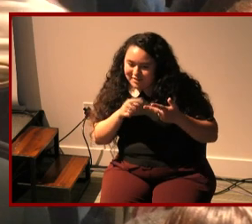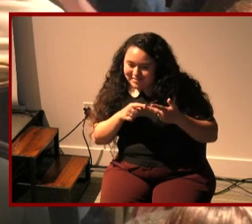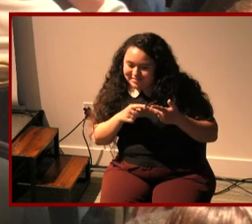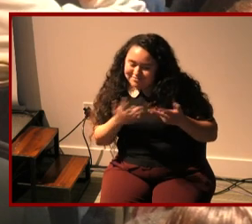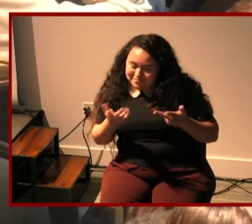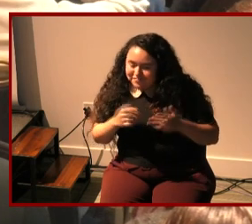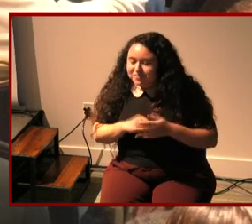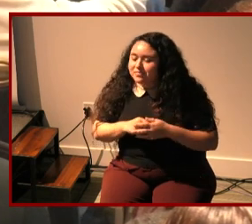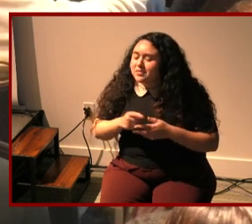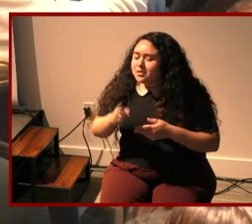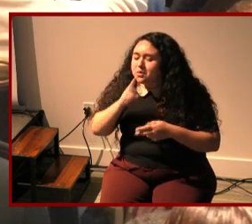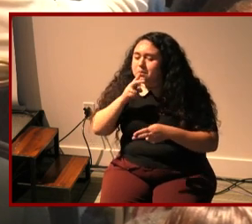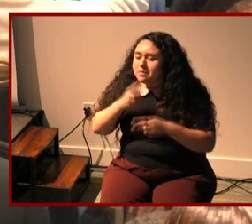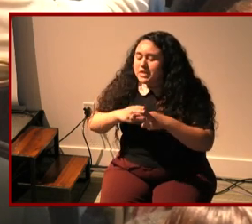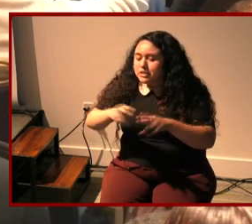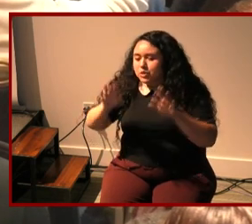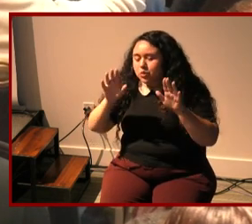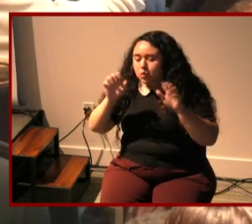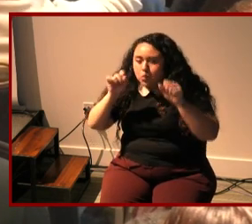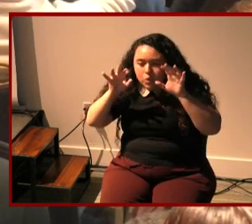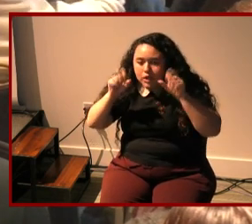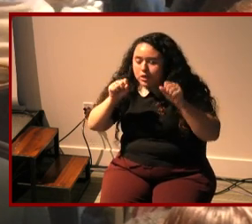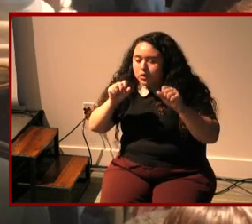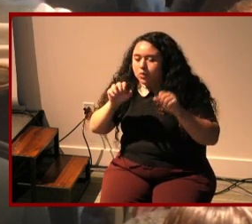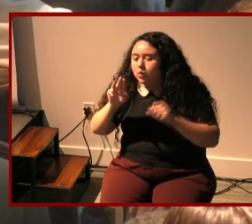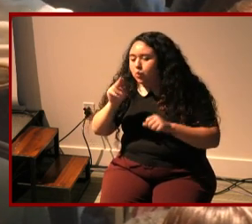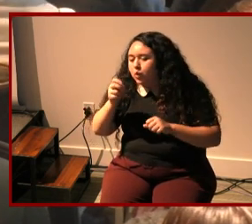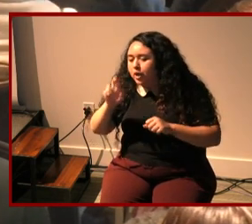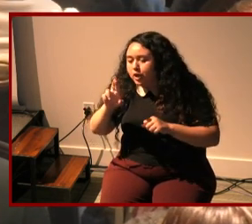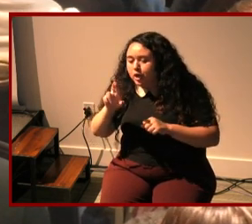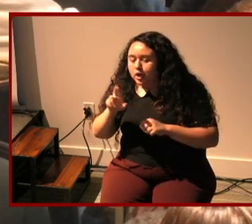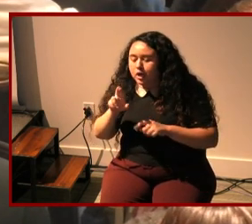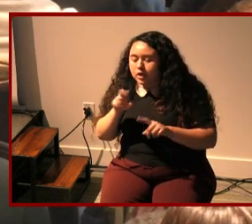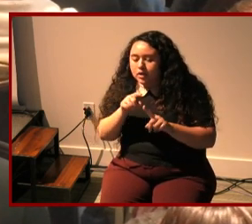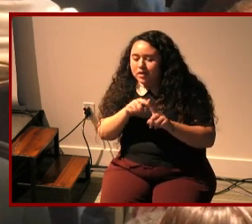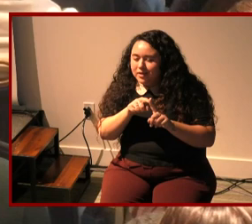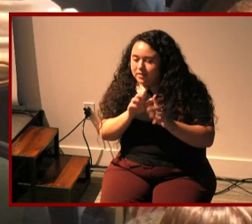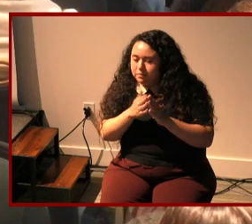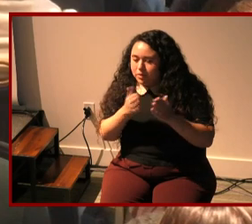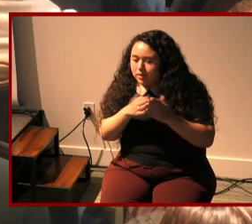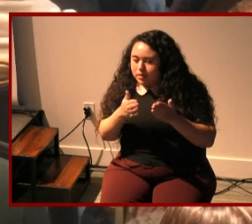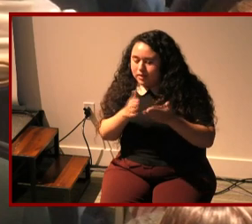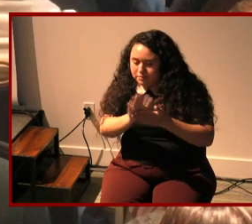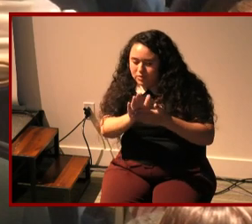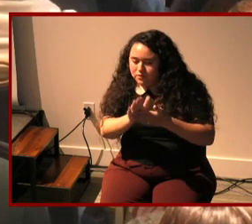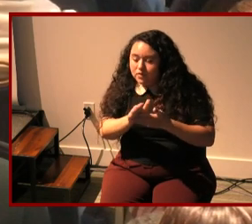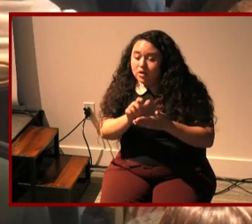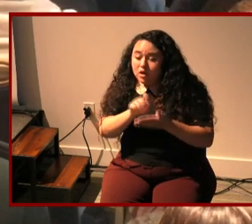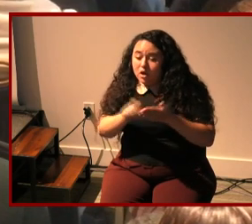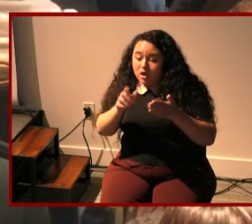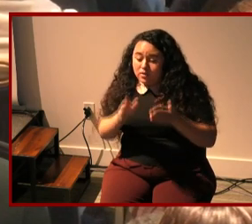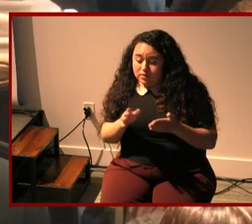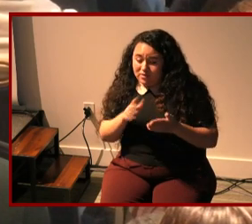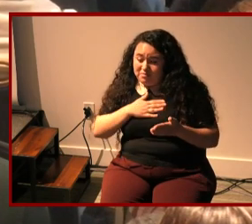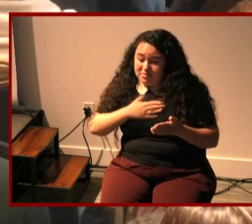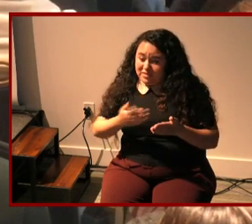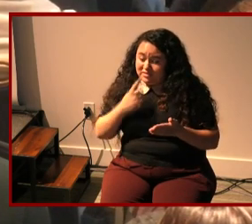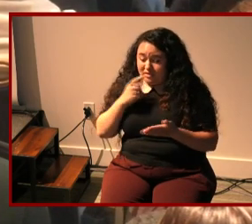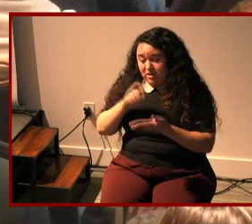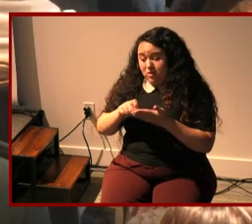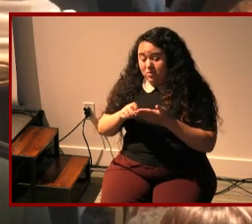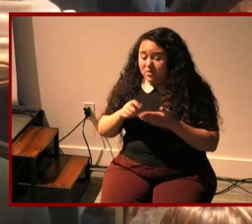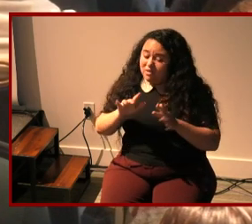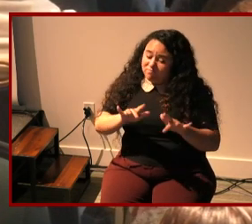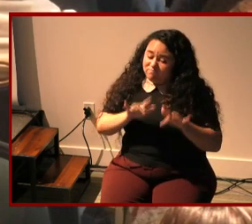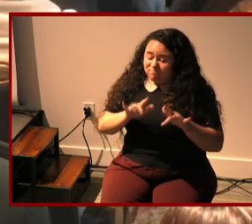mentioned wonder and there's so many problems with that book and movie because like the author admitted they wrote it because they felt